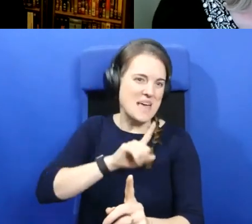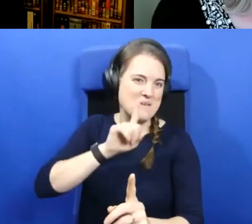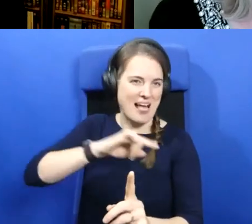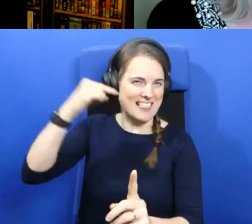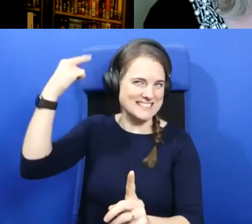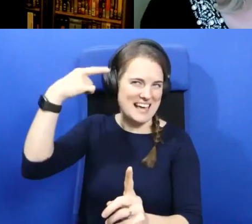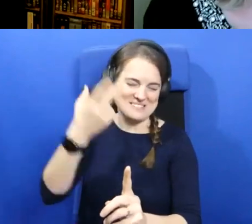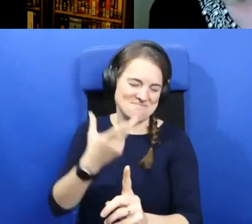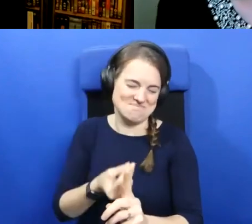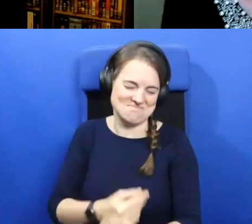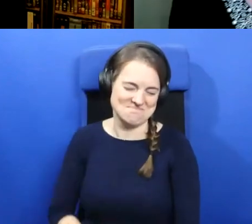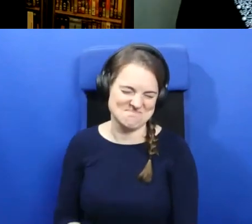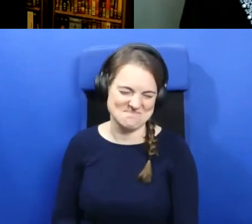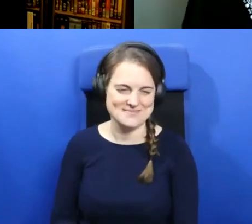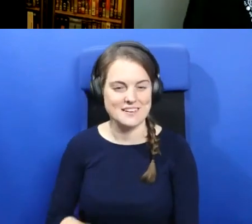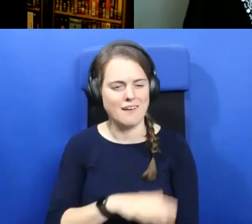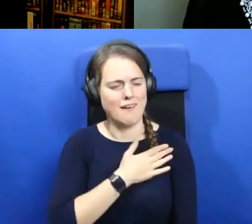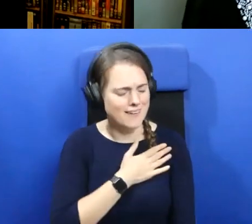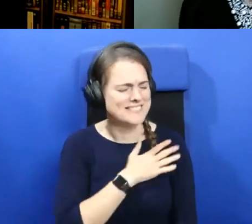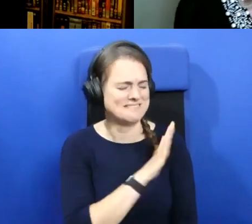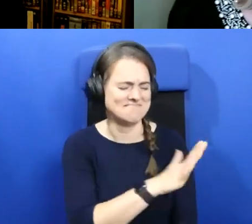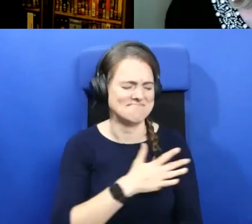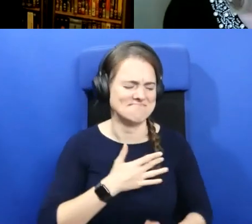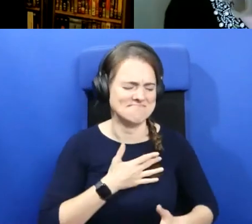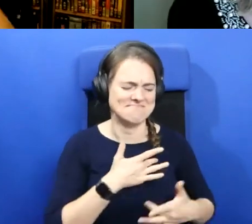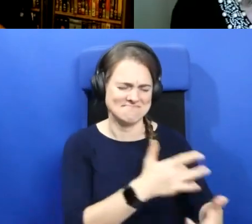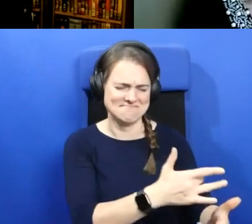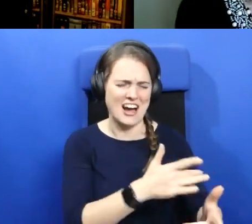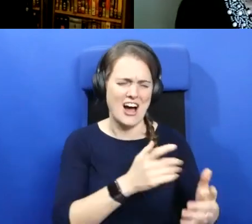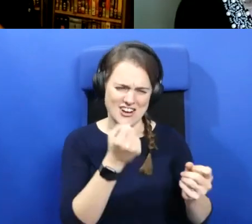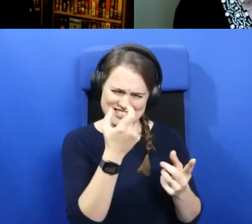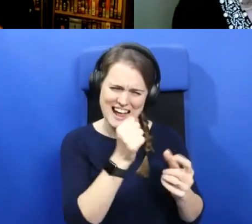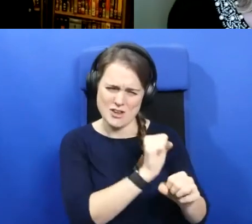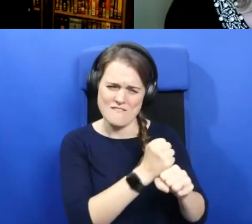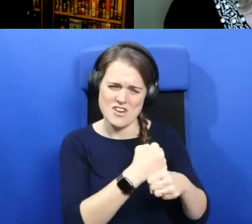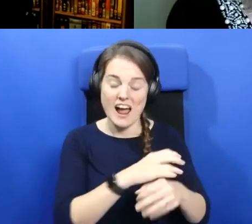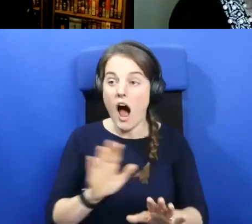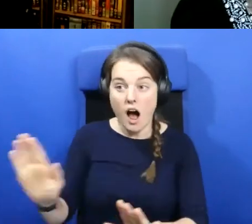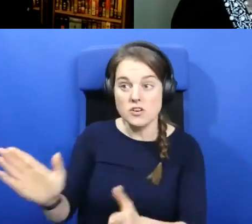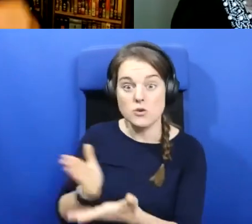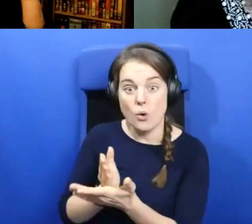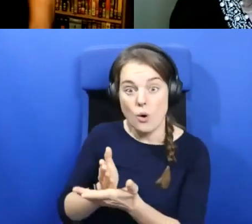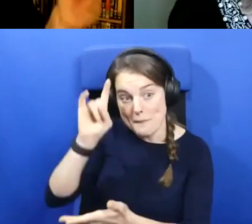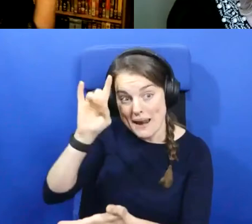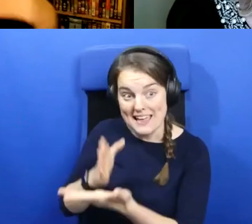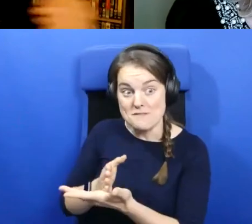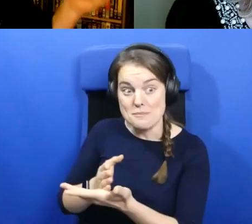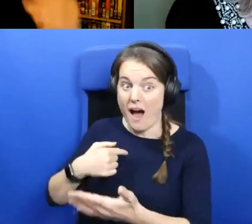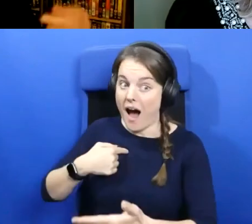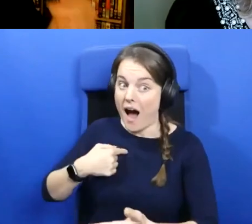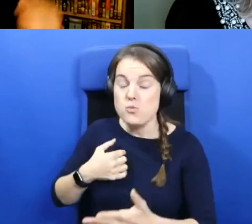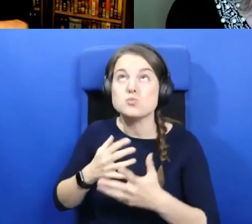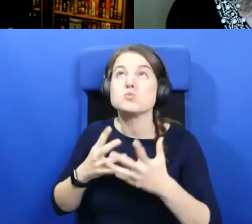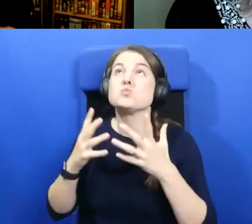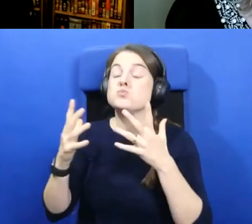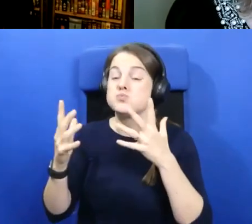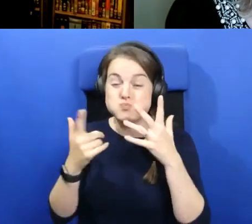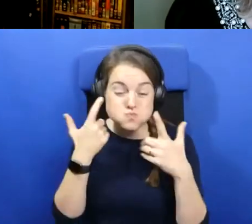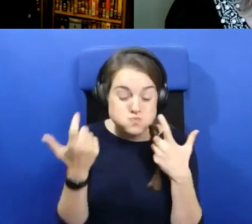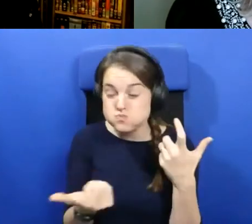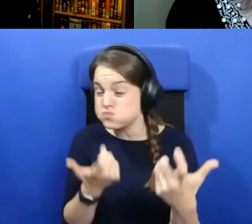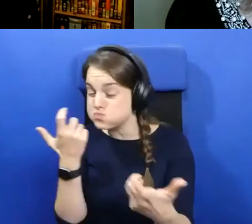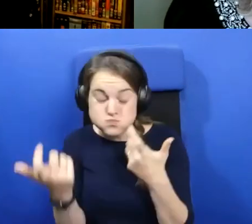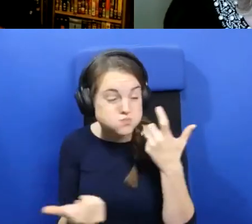Yeah. Yeah. No, I understand your frustration. I actually went back and forth, back and forth.